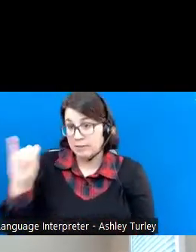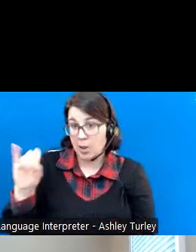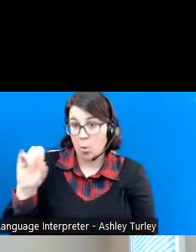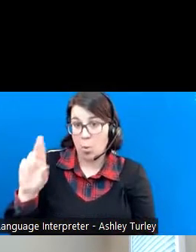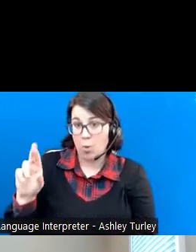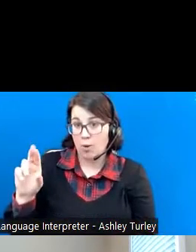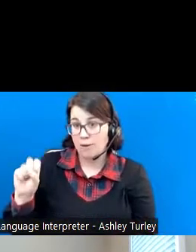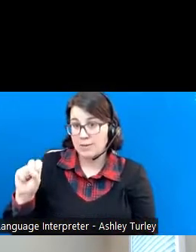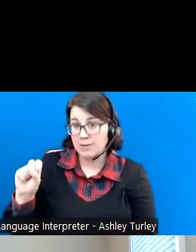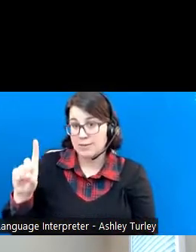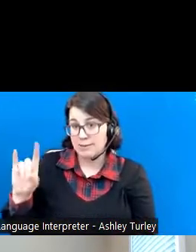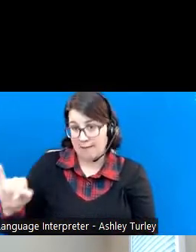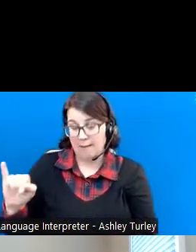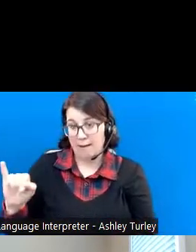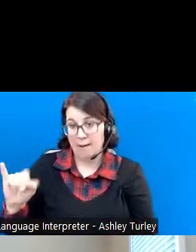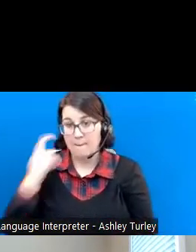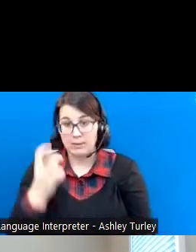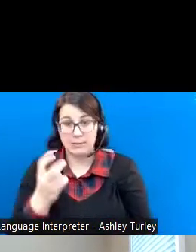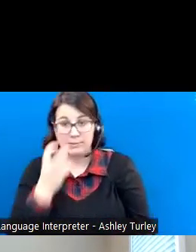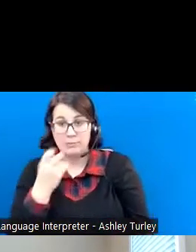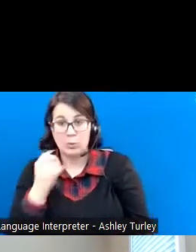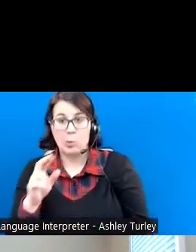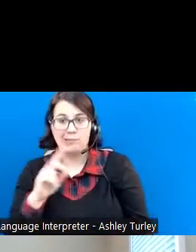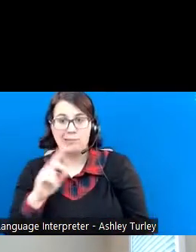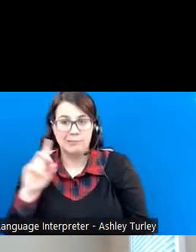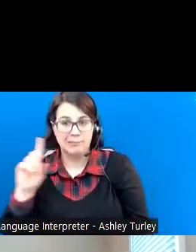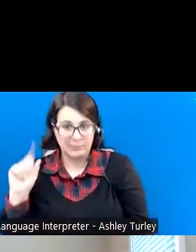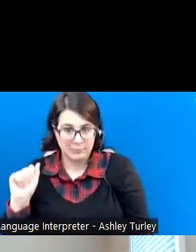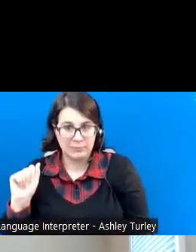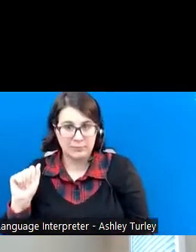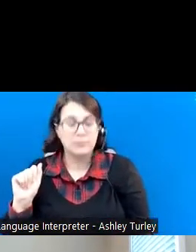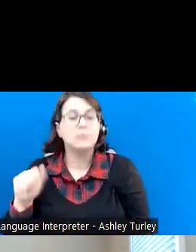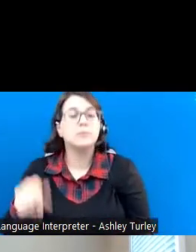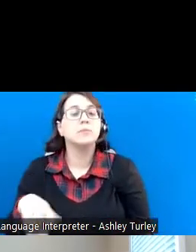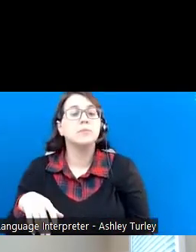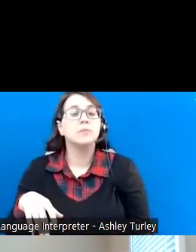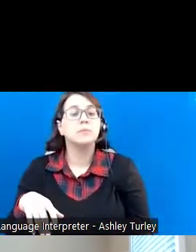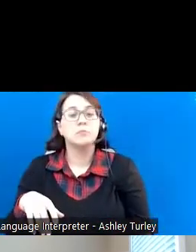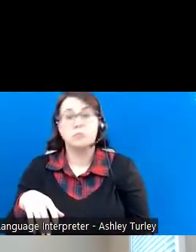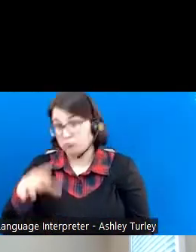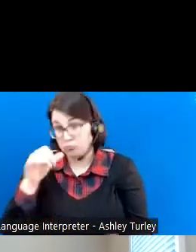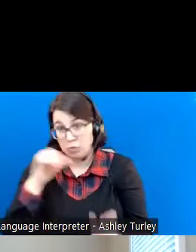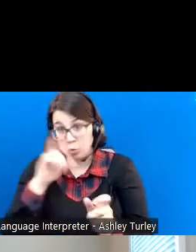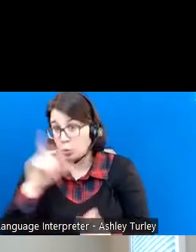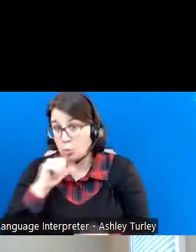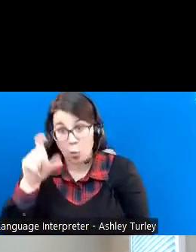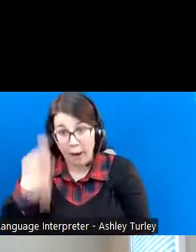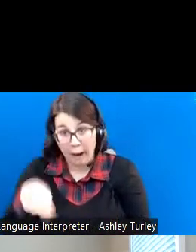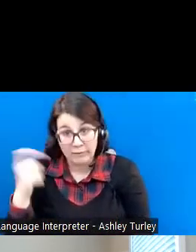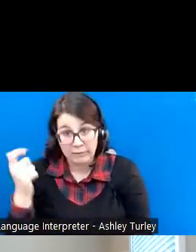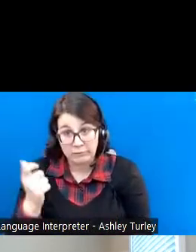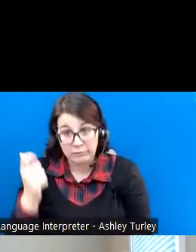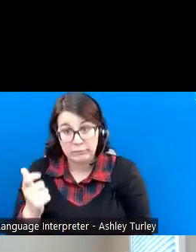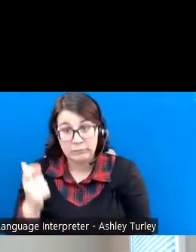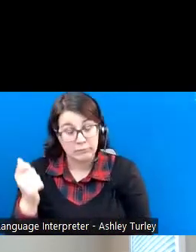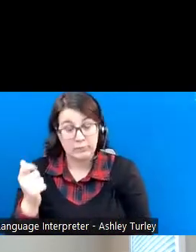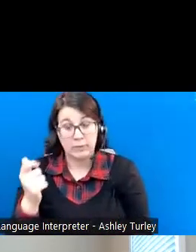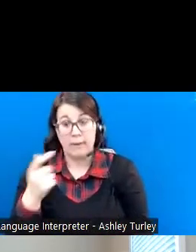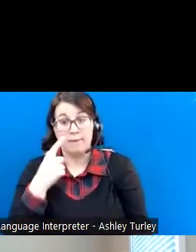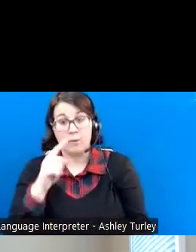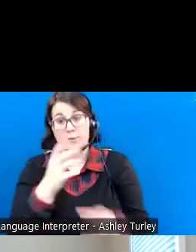their disability or blindness. Remember, you do not have to be receiving public benefits to be eligible for an ABLE account.